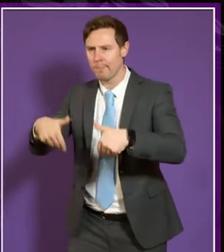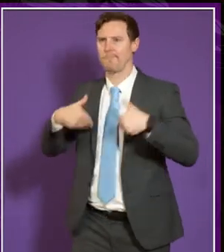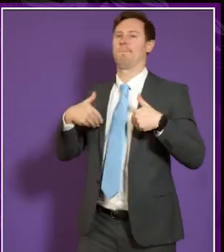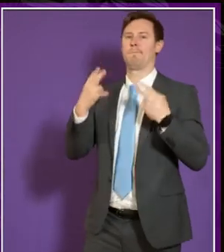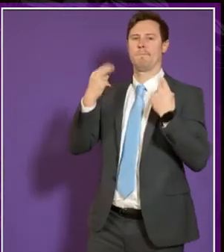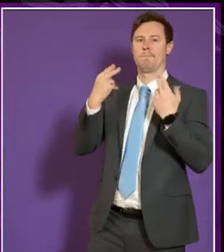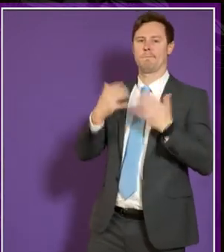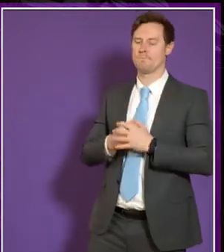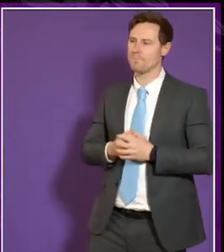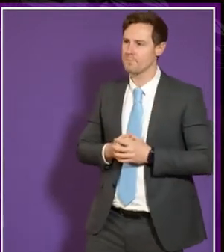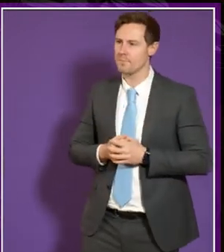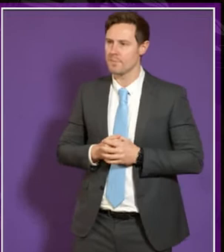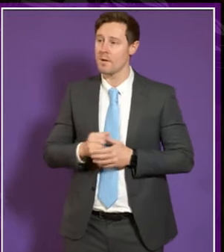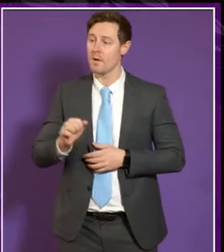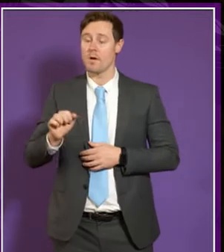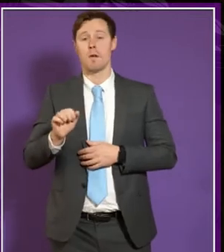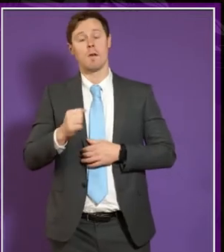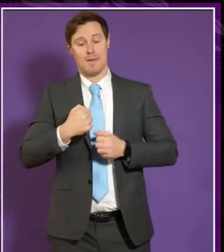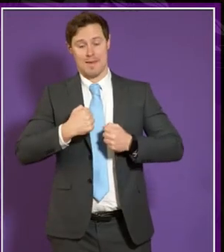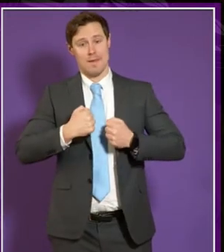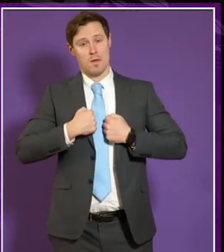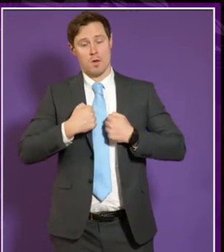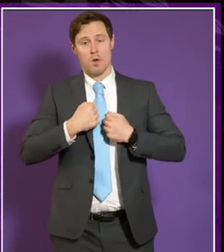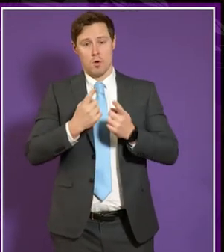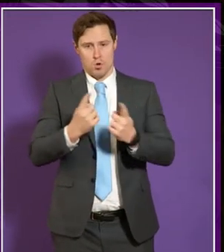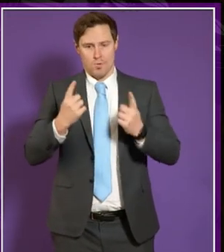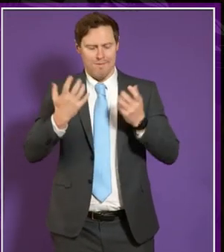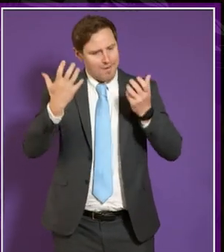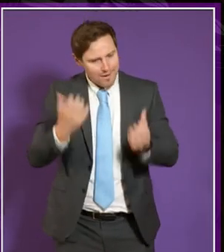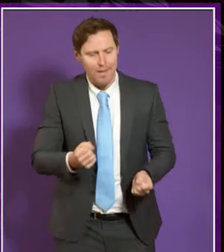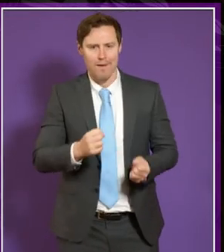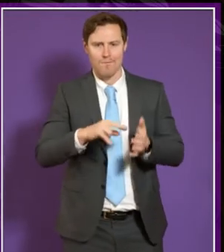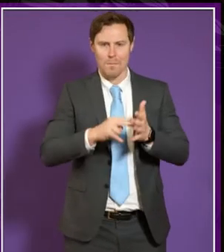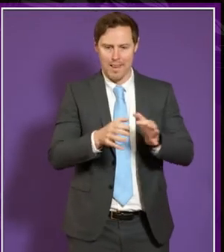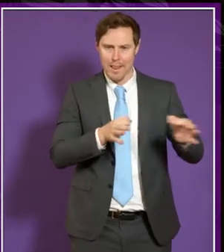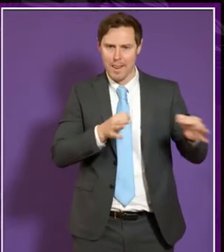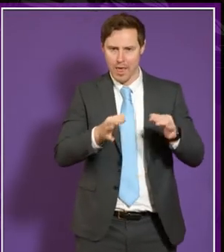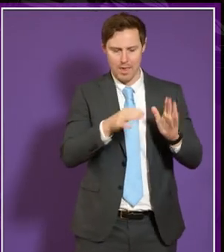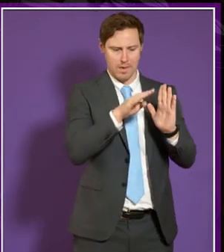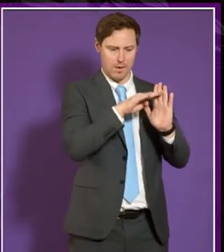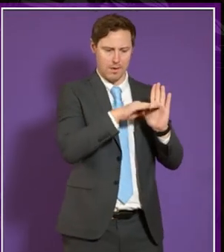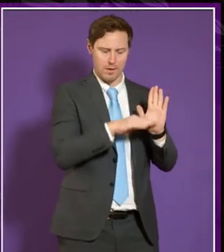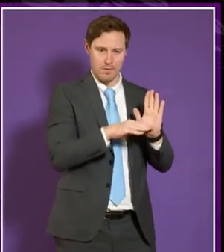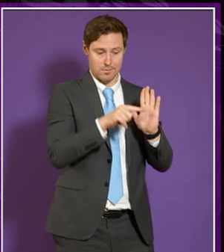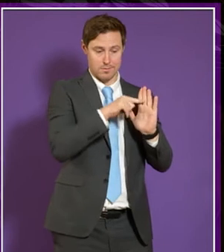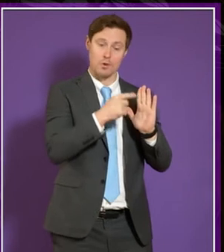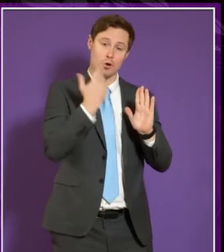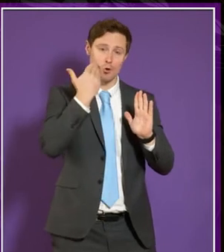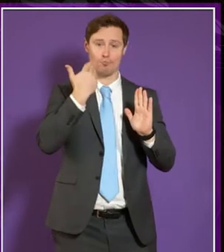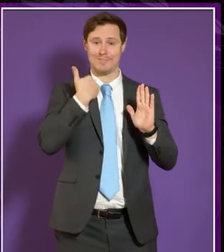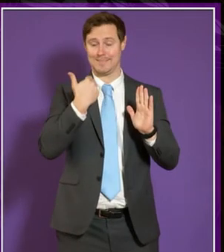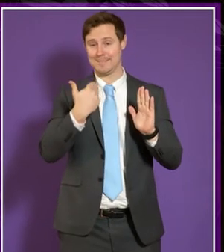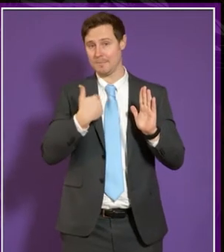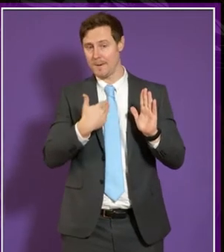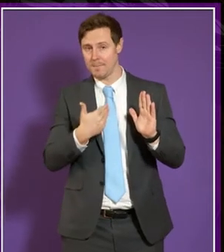In our universities there's a number of initiatives currently underway. One of the most recent ones I've been